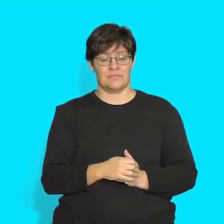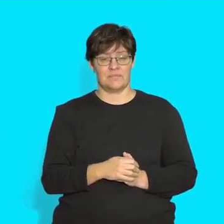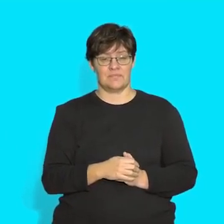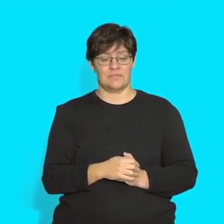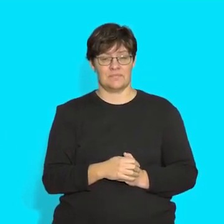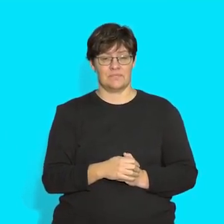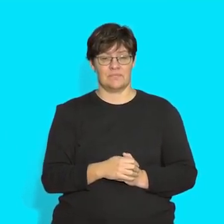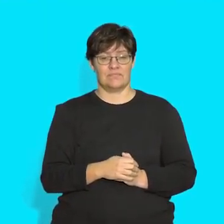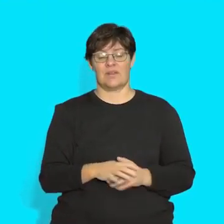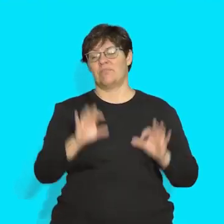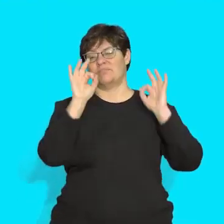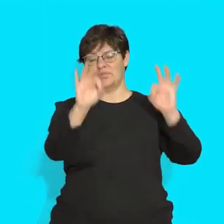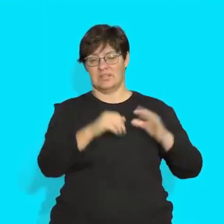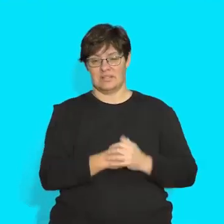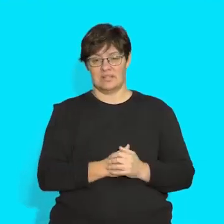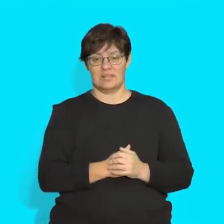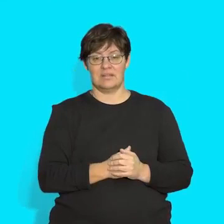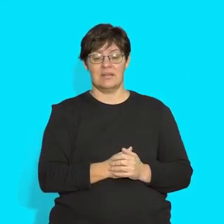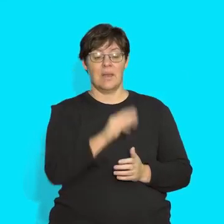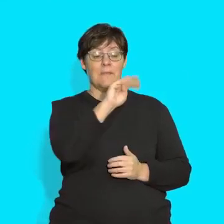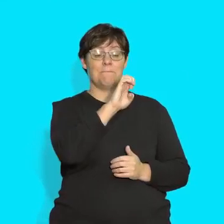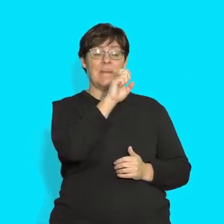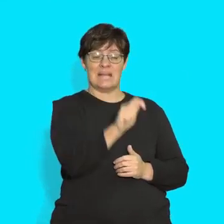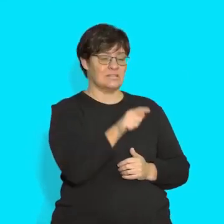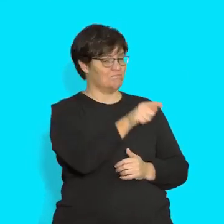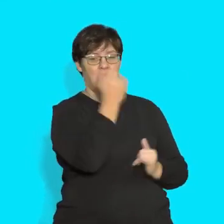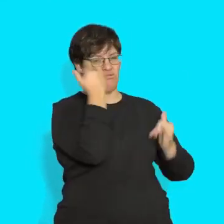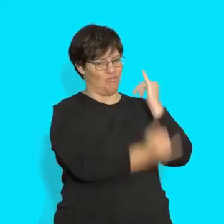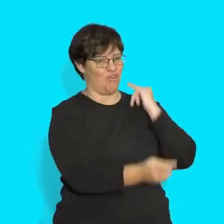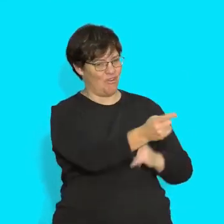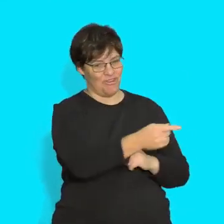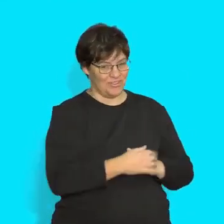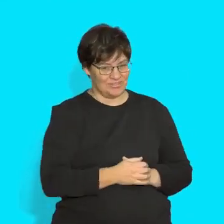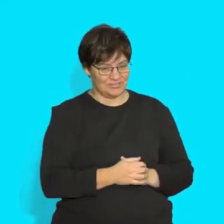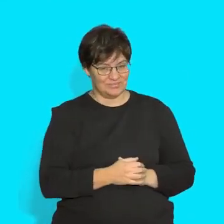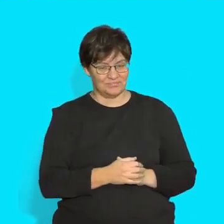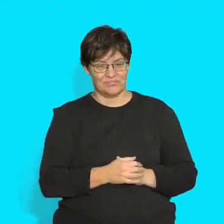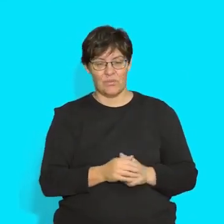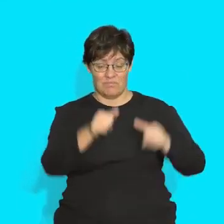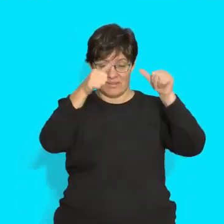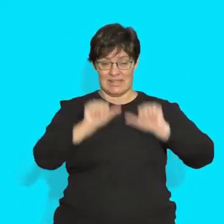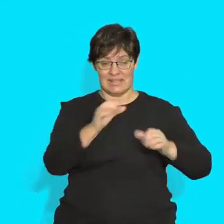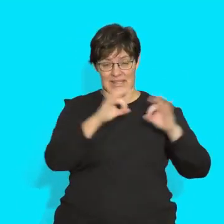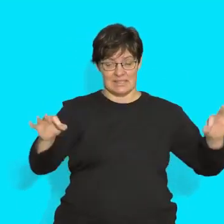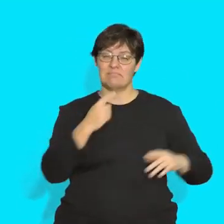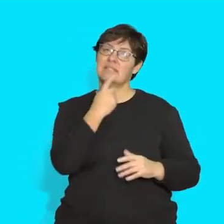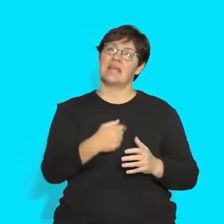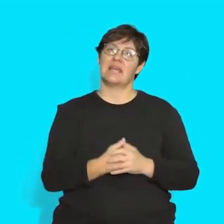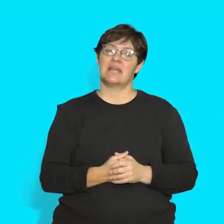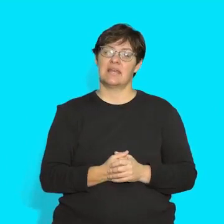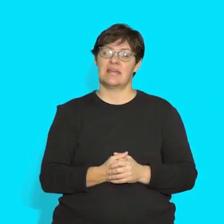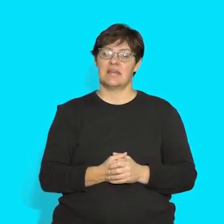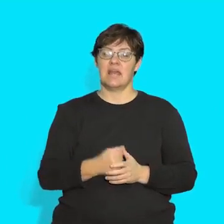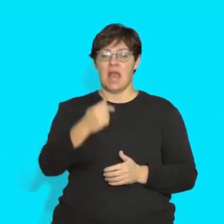Brilliant! Bet is the odd word out. Let's try another sentence. Say, I